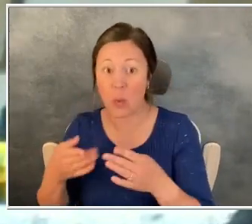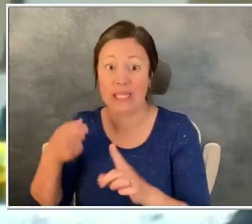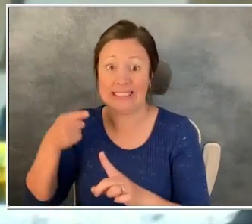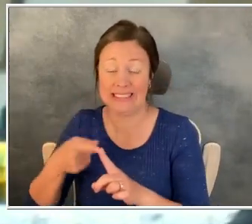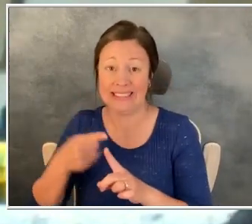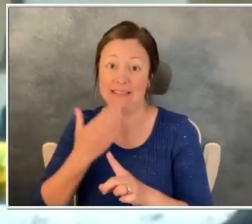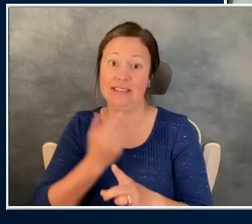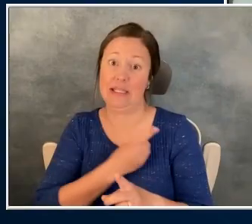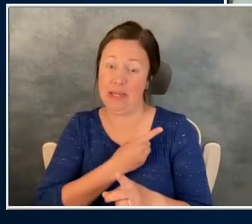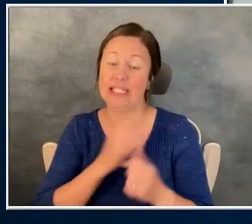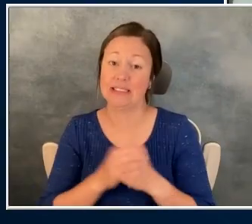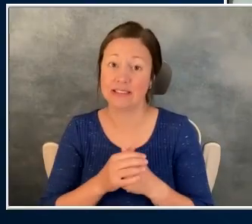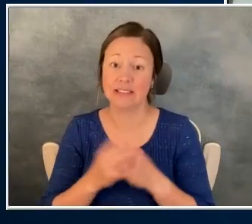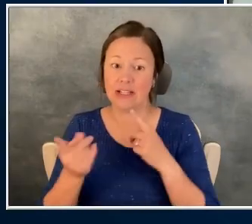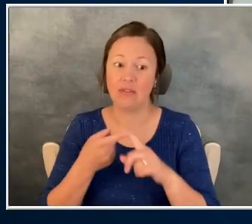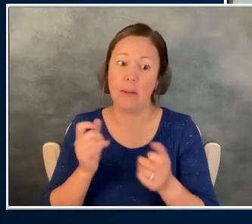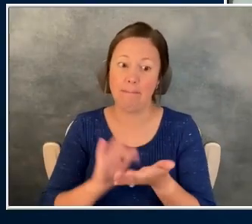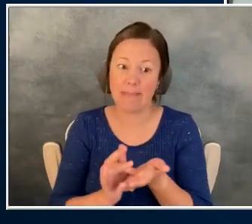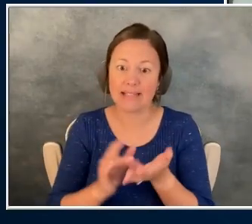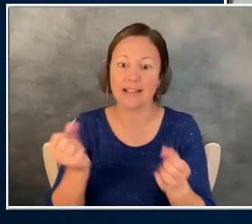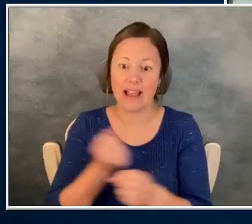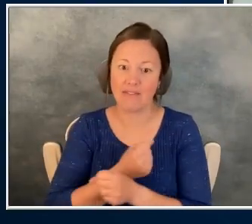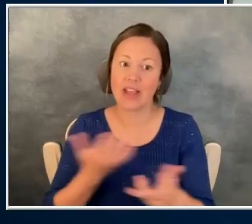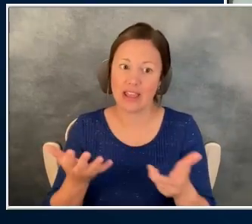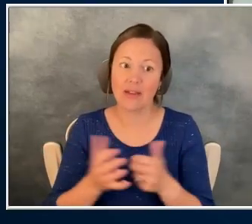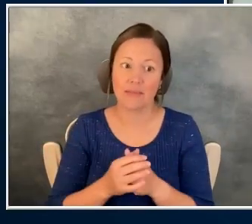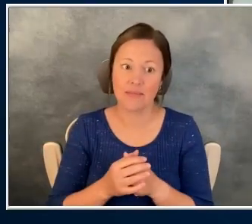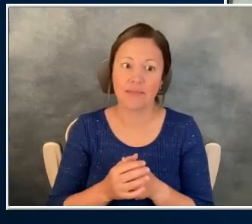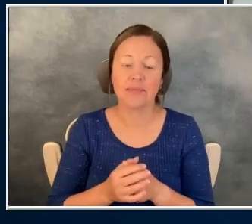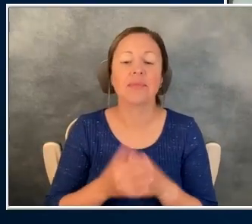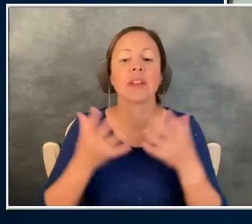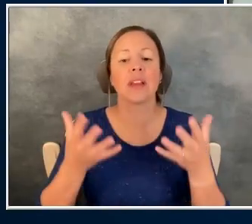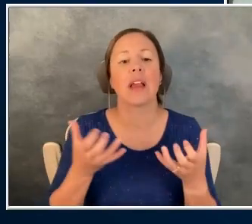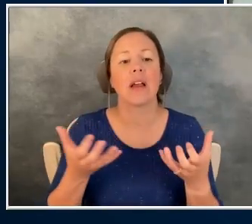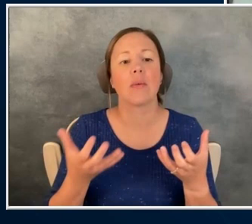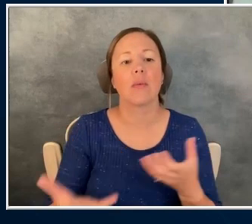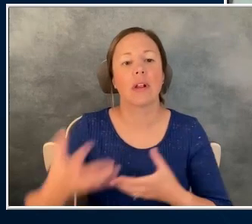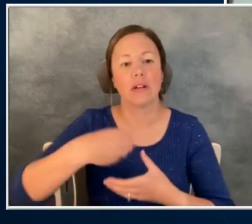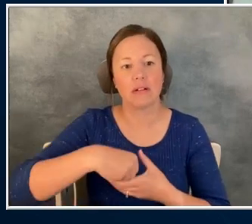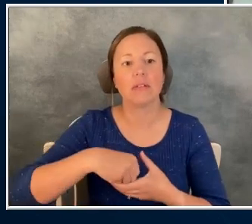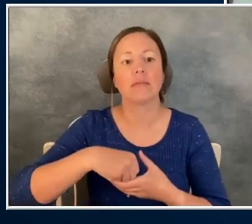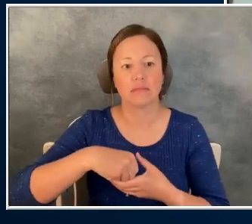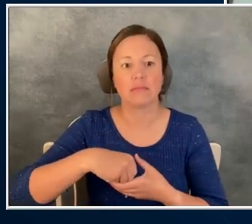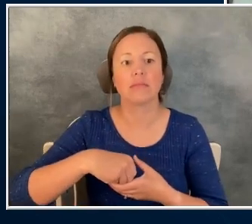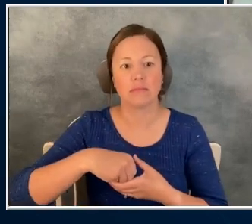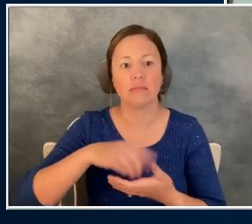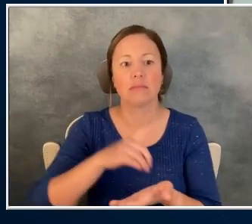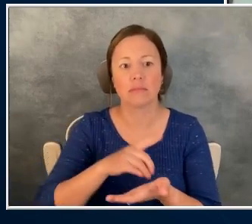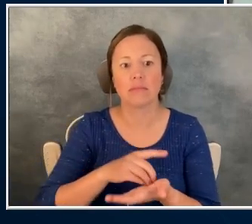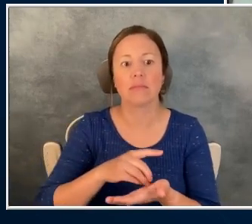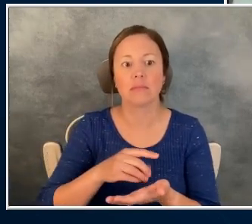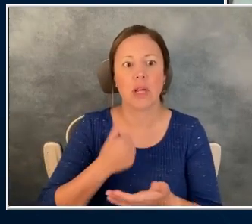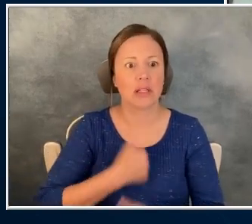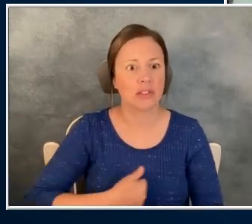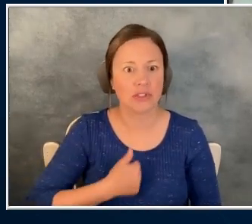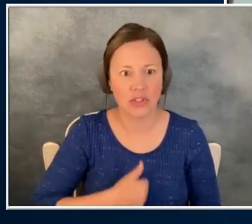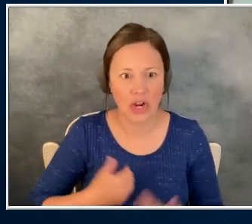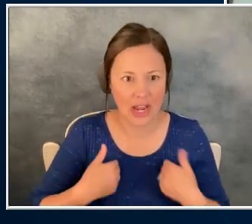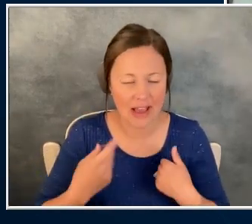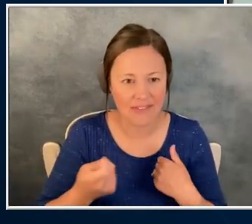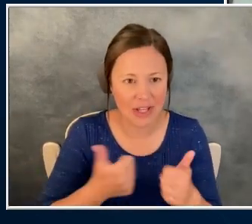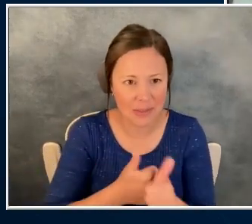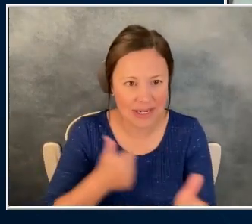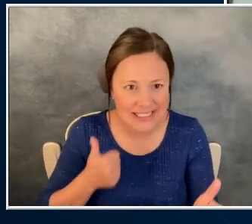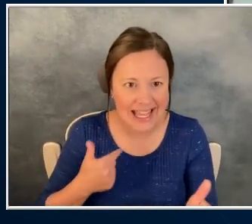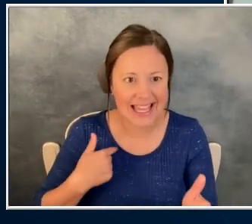I'm trying to control it. Yeah. Yeah. want to bring Dr. Johnson. Sure. Sorry, we have a delay, so we keep